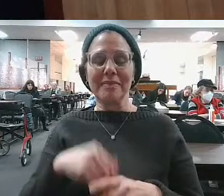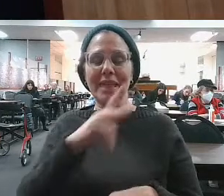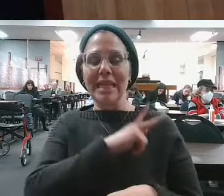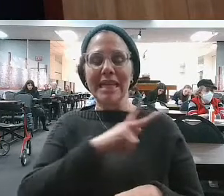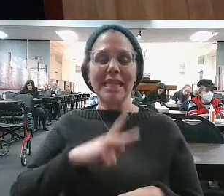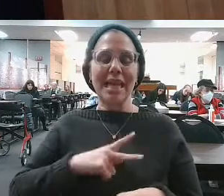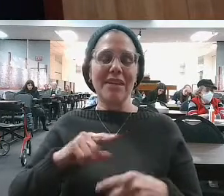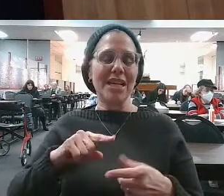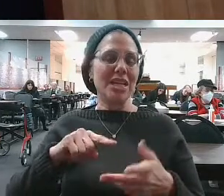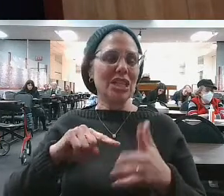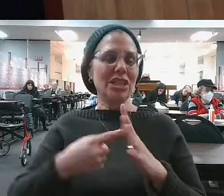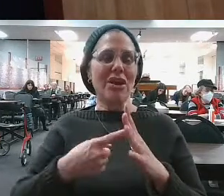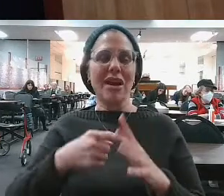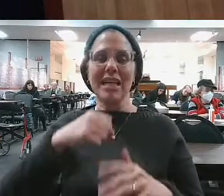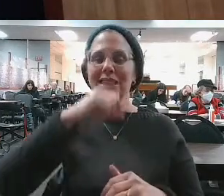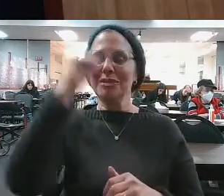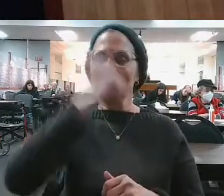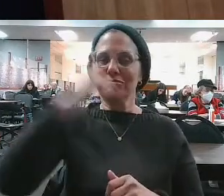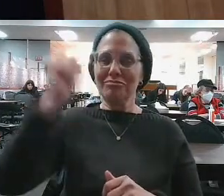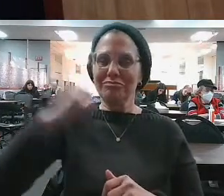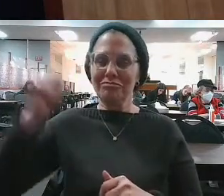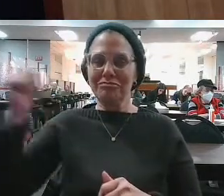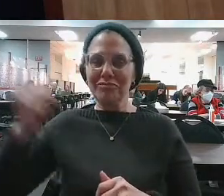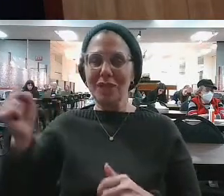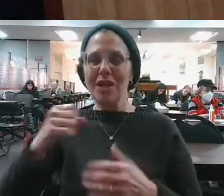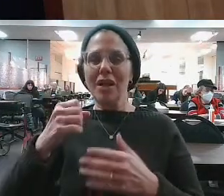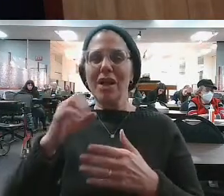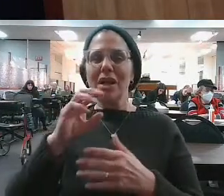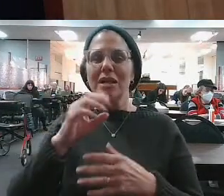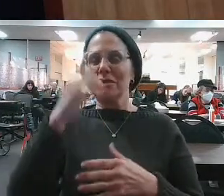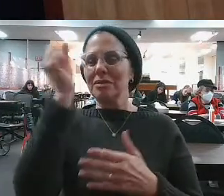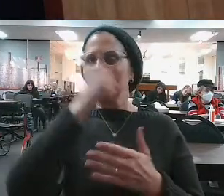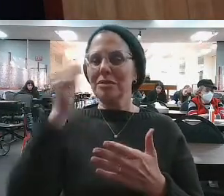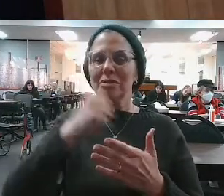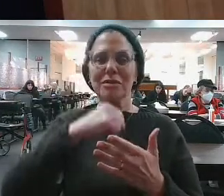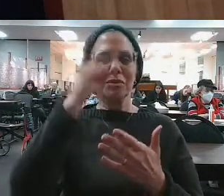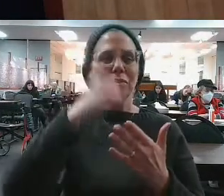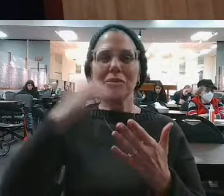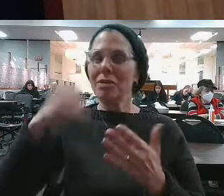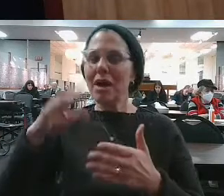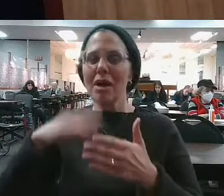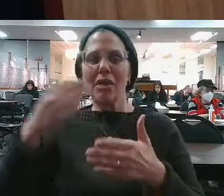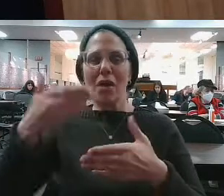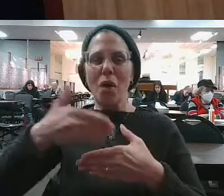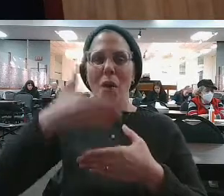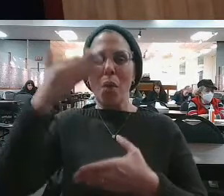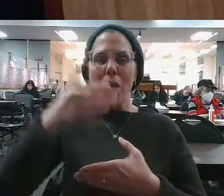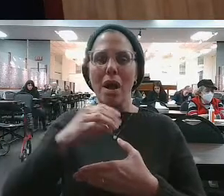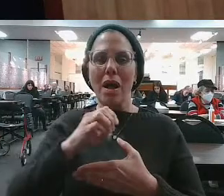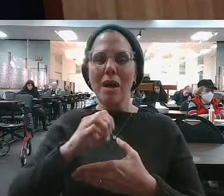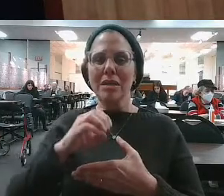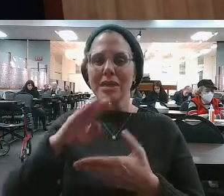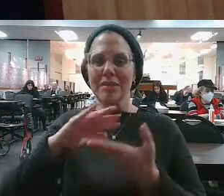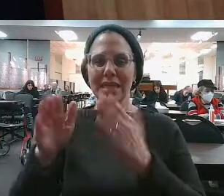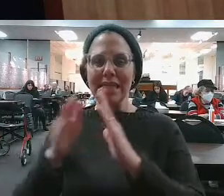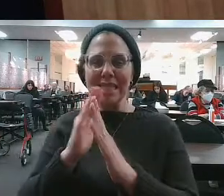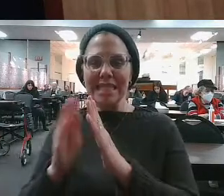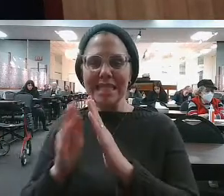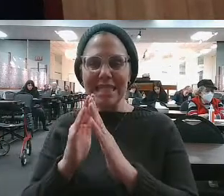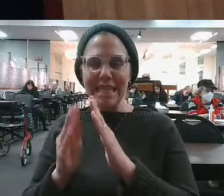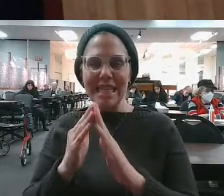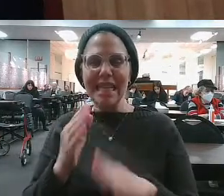David HaMelech started scribbling on the walls of the city. Achish, the king of Gat, owes me Me'aribo $100,000.